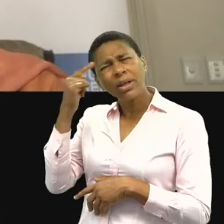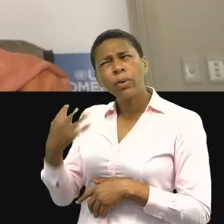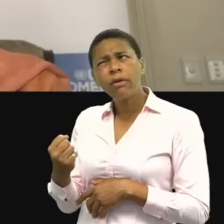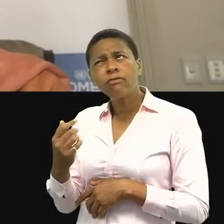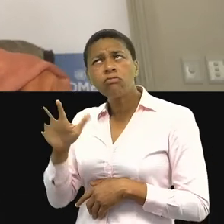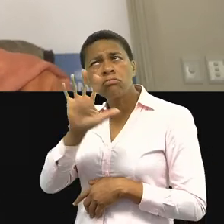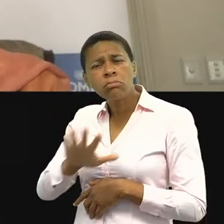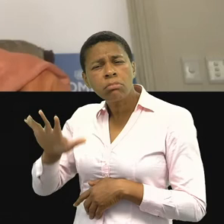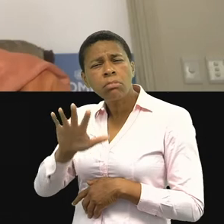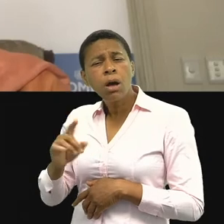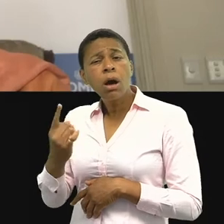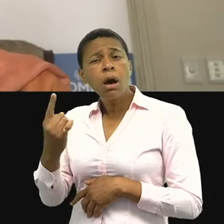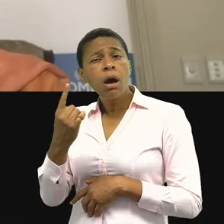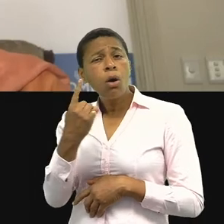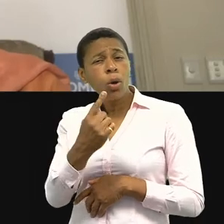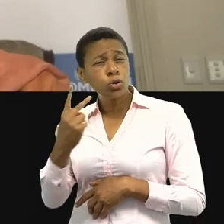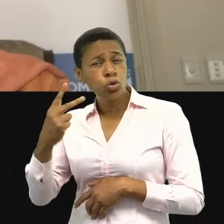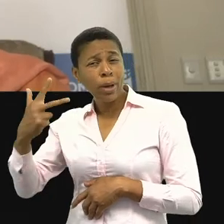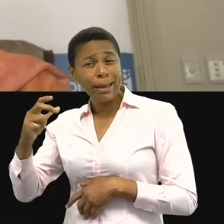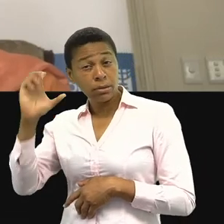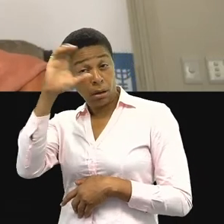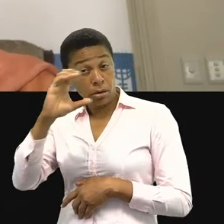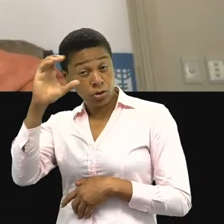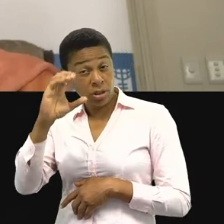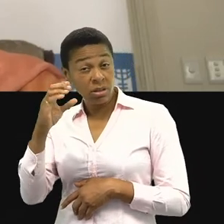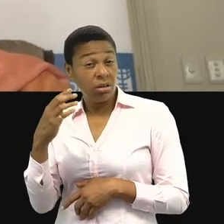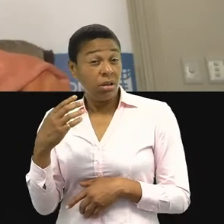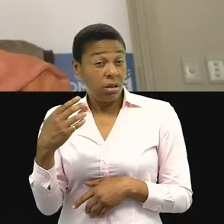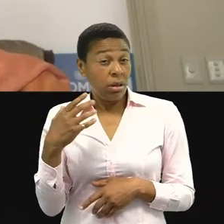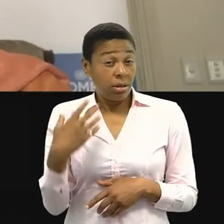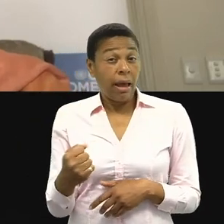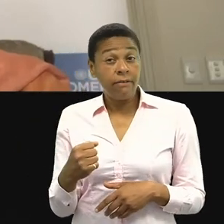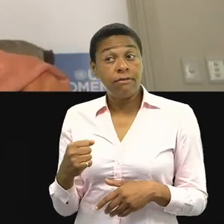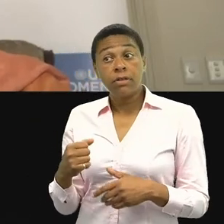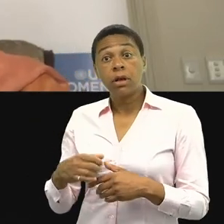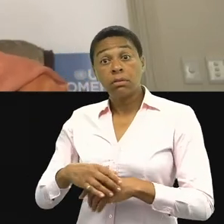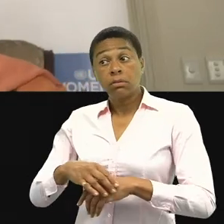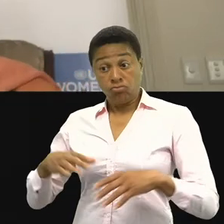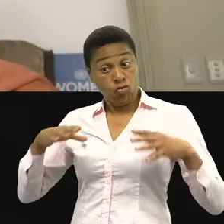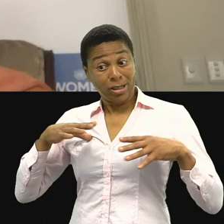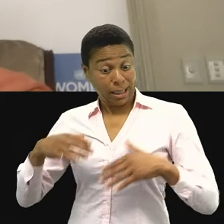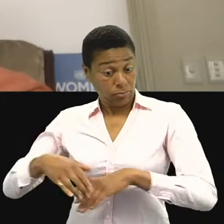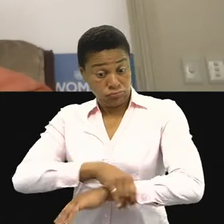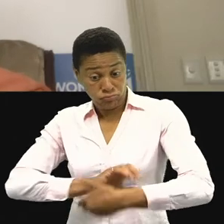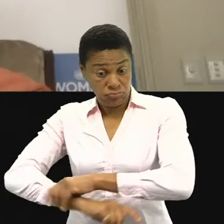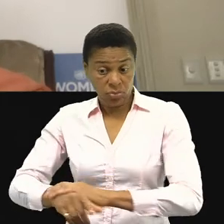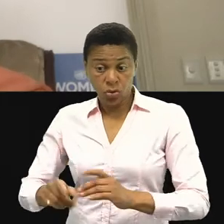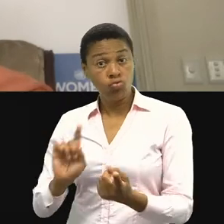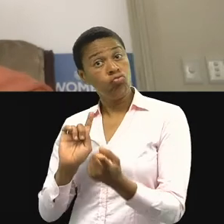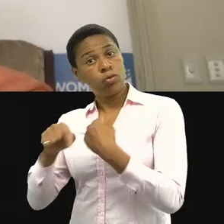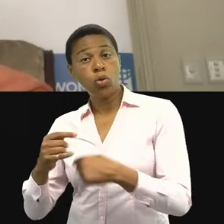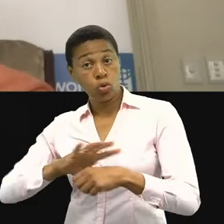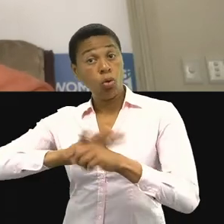that have fiscal stimulus to respond to COVID. We need to engage